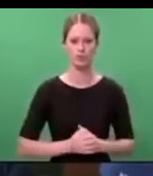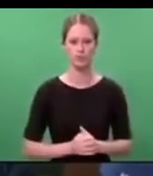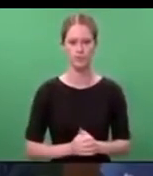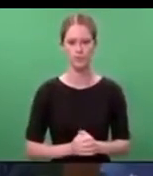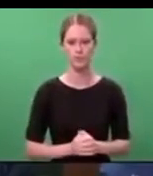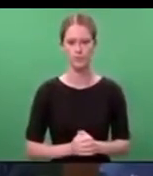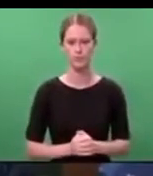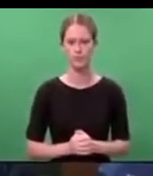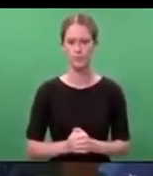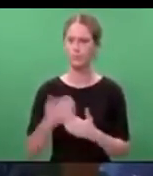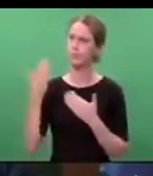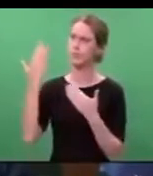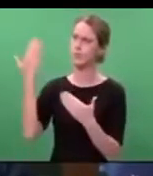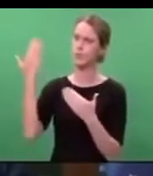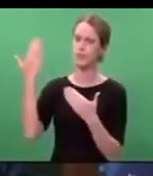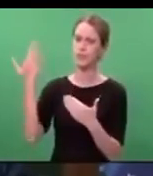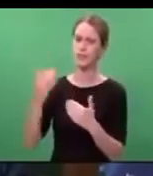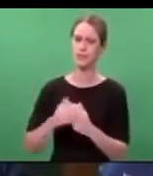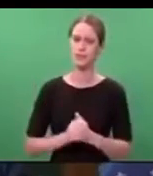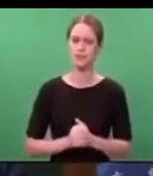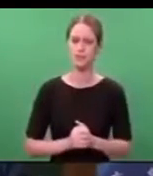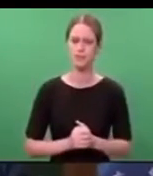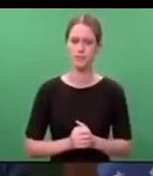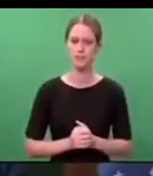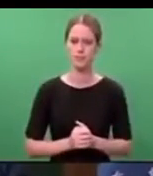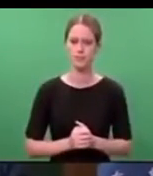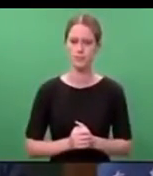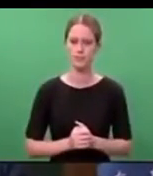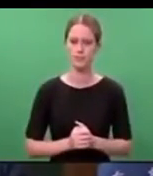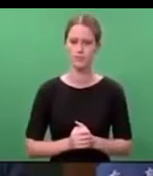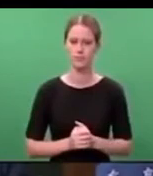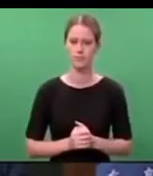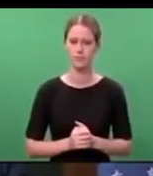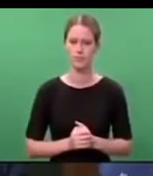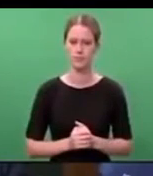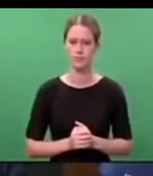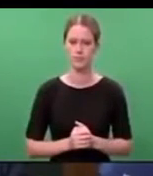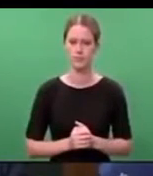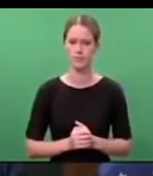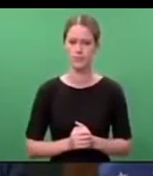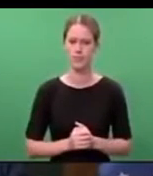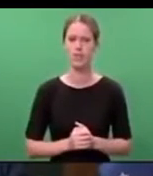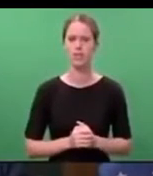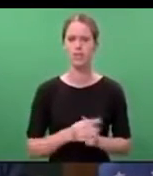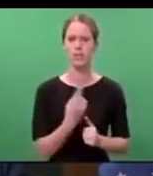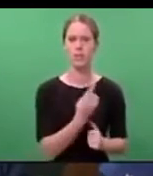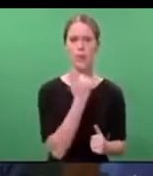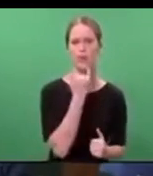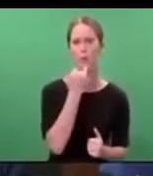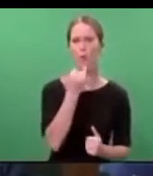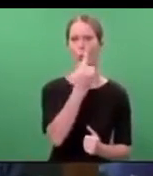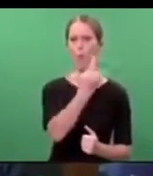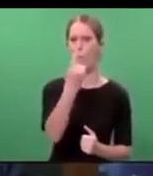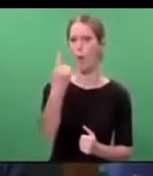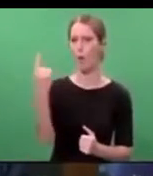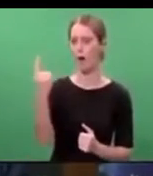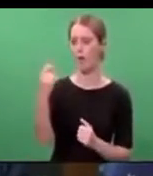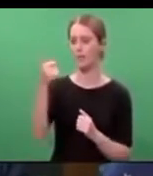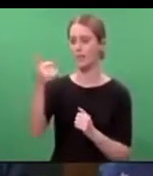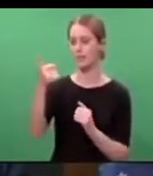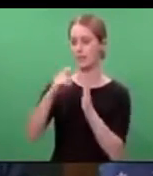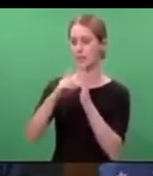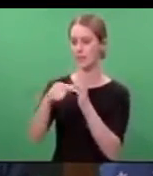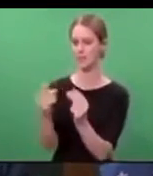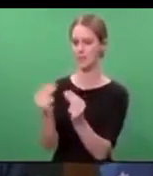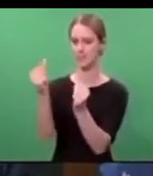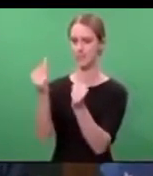Mr Speaker, less than six minutes after a 111 call was placed, alerting